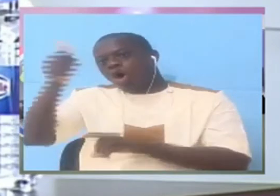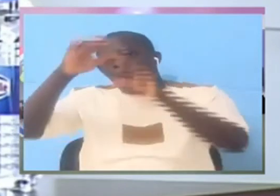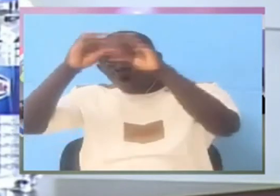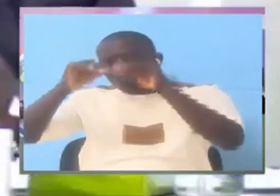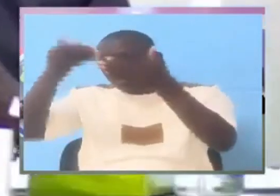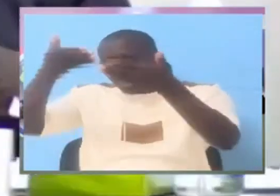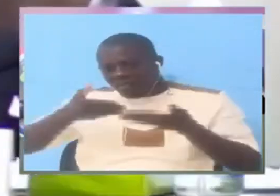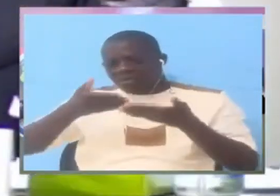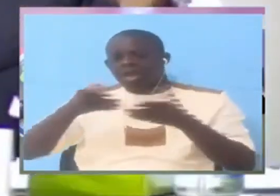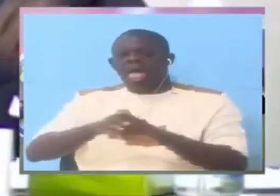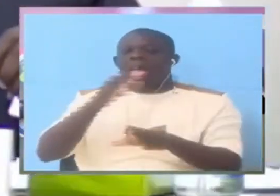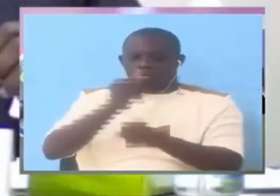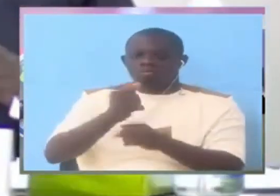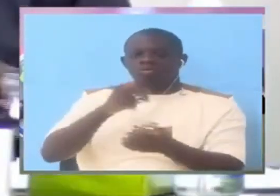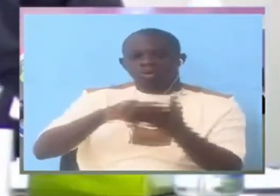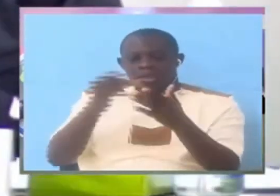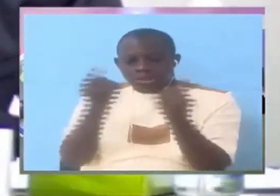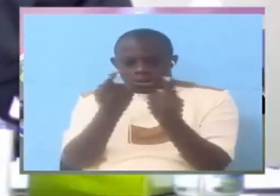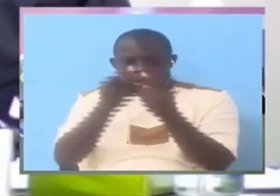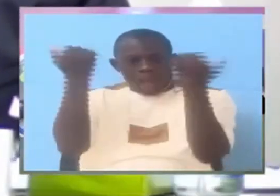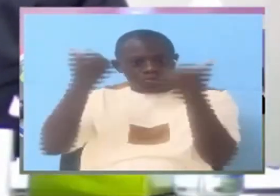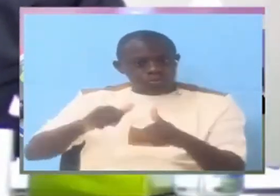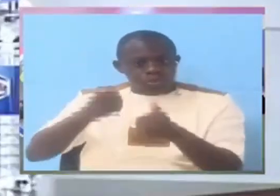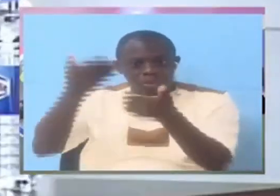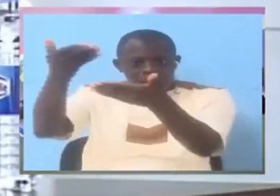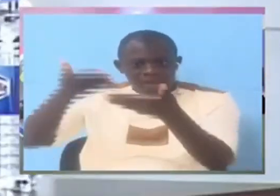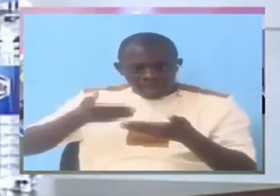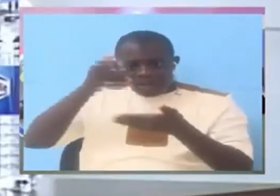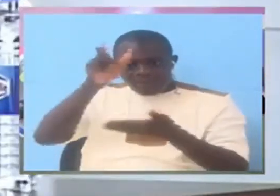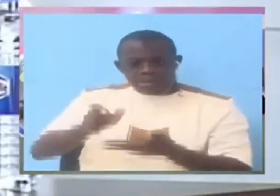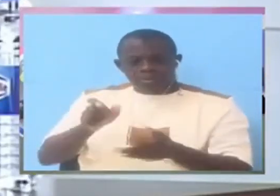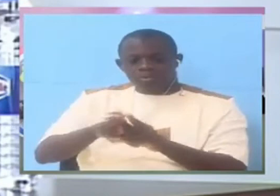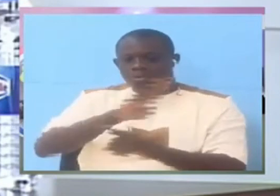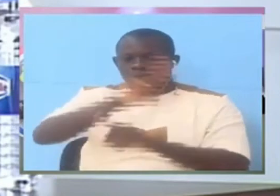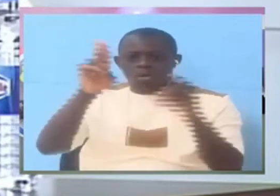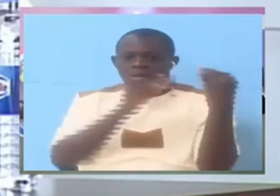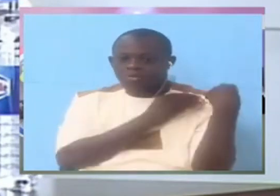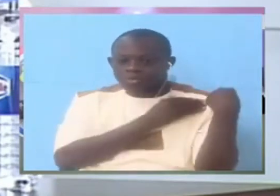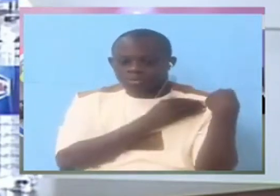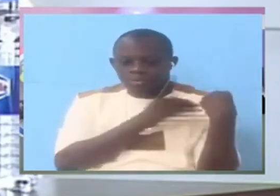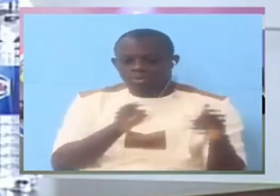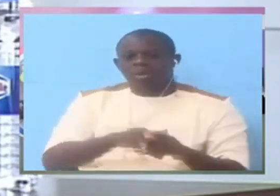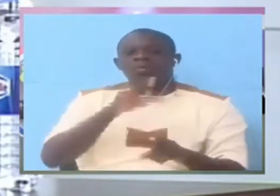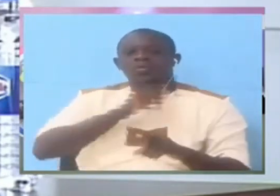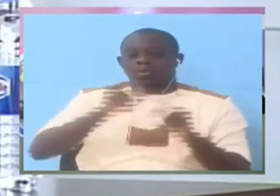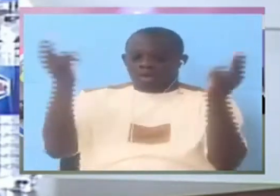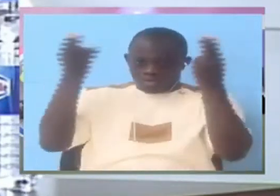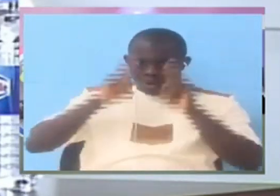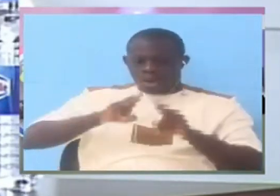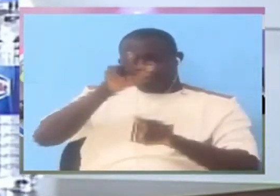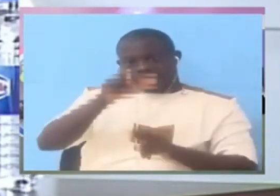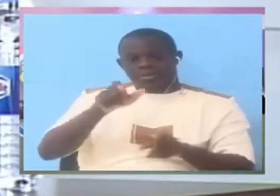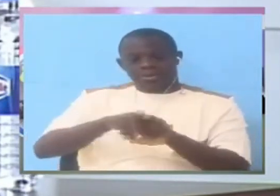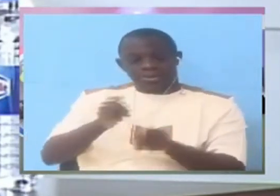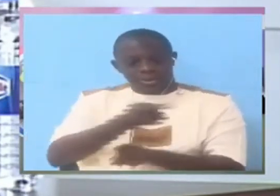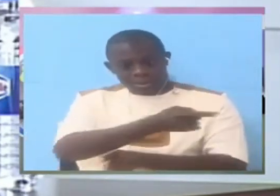So things happen by invitation It's not by responsibility Mr. Counsel These are soldiers That came in with their